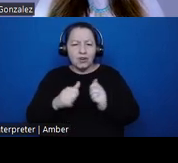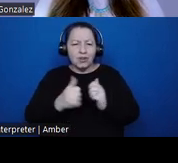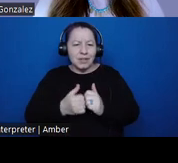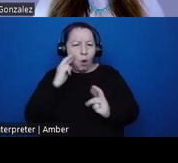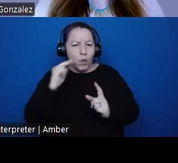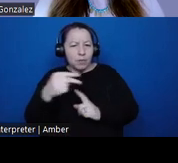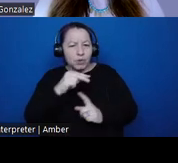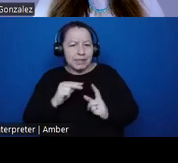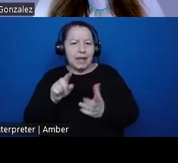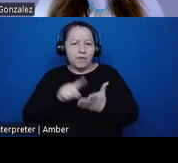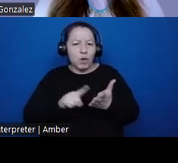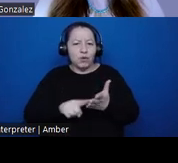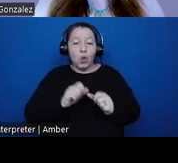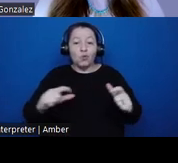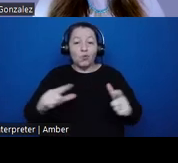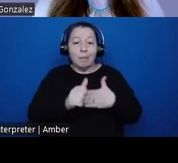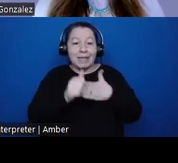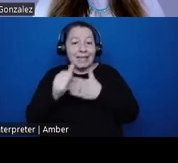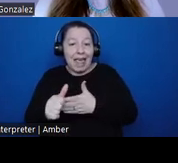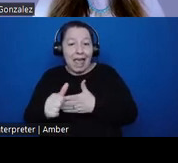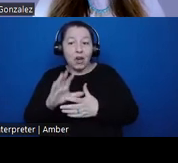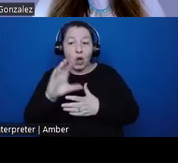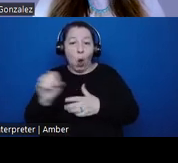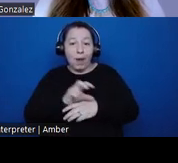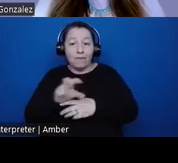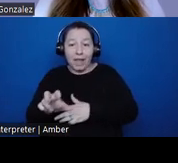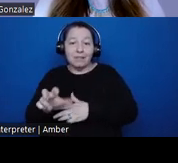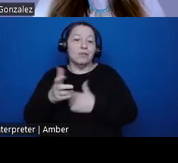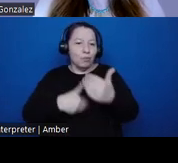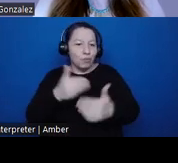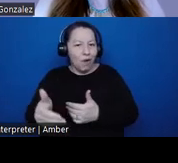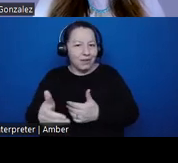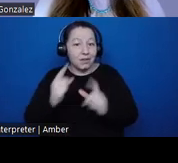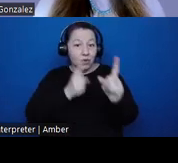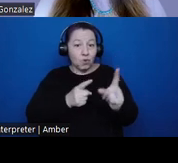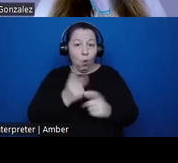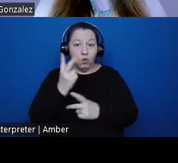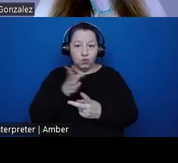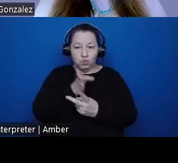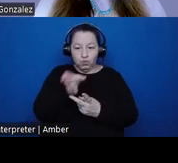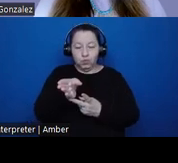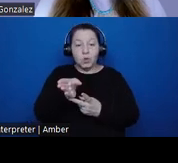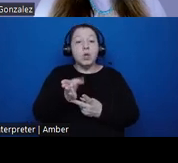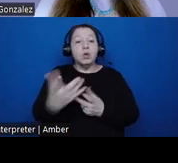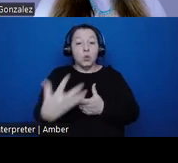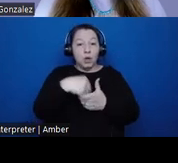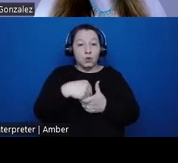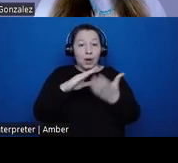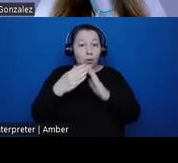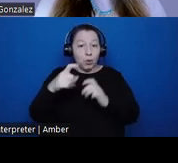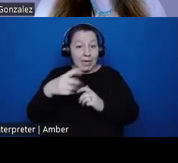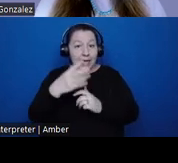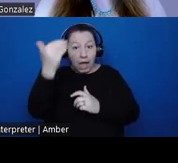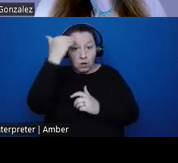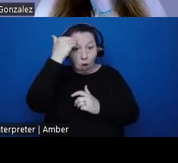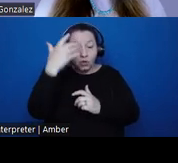and co invested corey process. The goal of which is to prompt to integrate community needs and knowledge and to